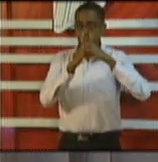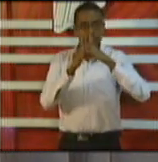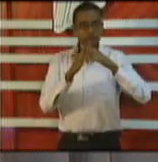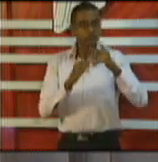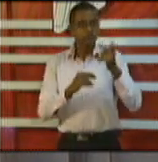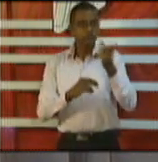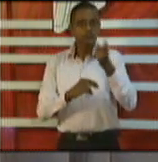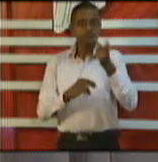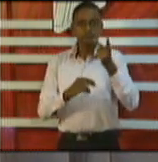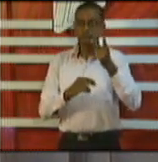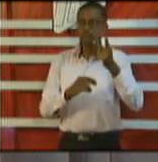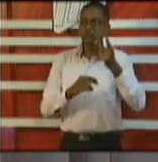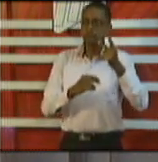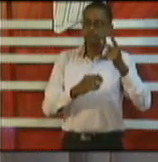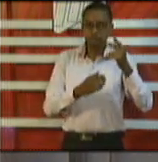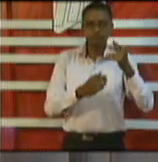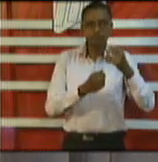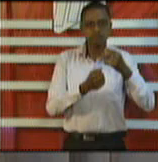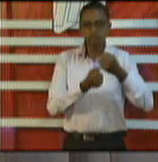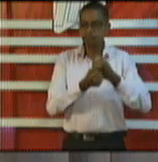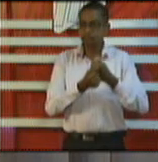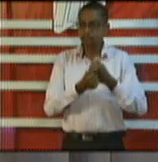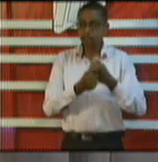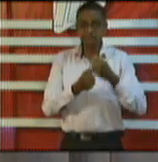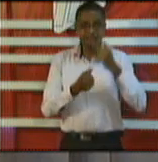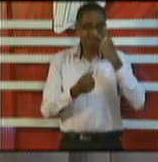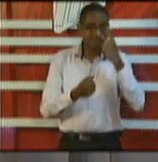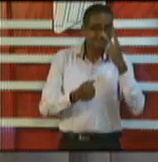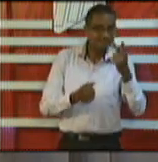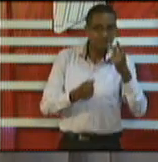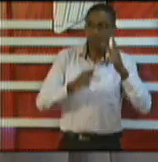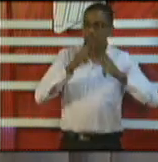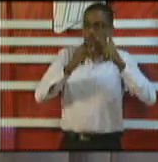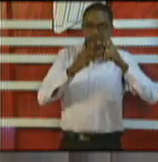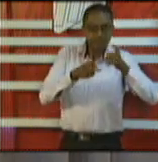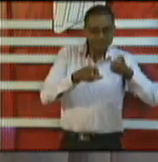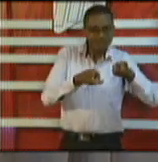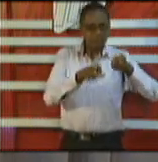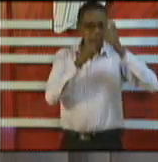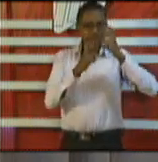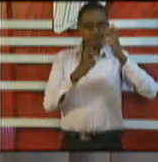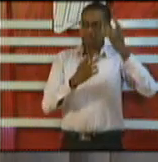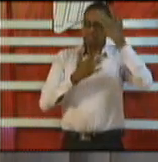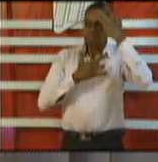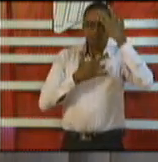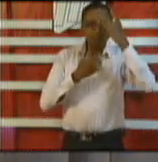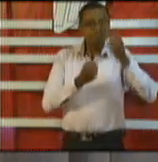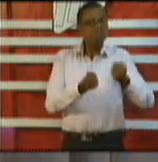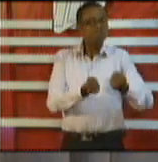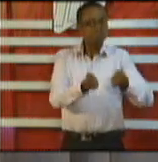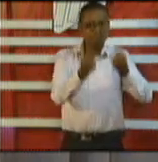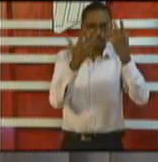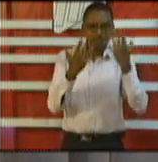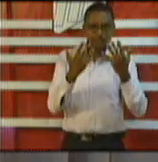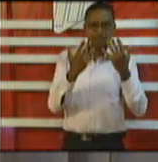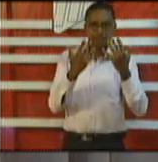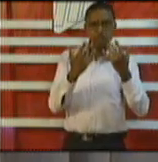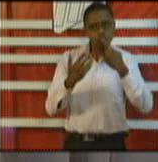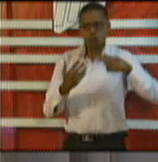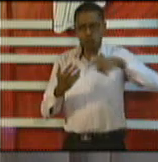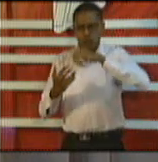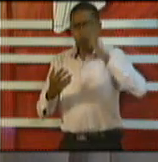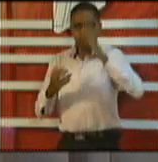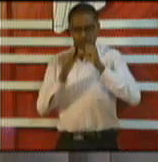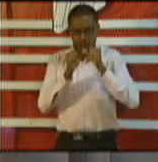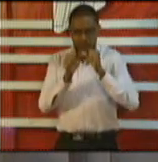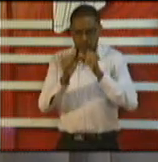suppliers of the COVID numbers positive COVID numbers on a daily basis so we are doing everything and we will continue to do everything to protect the population